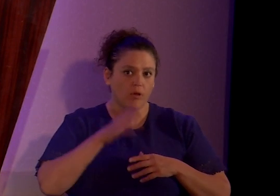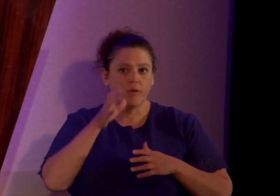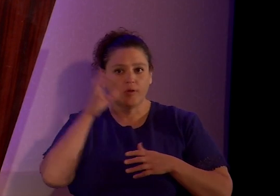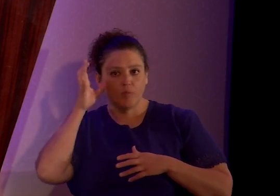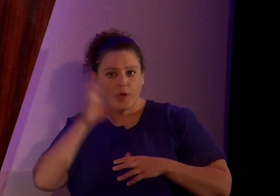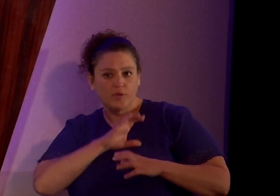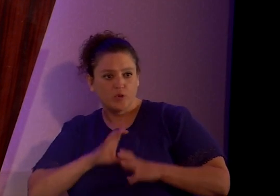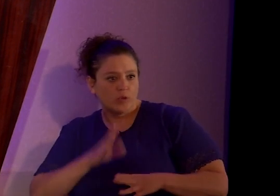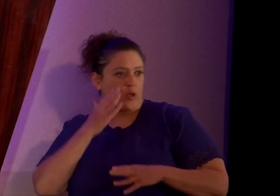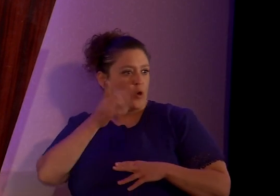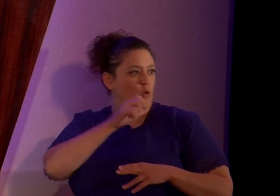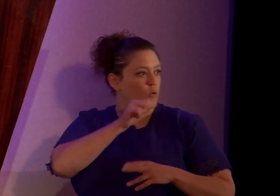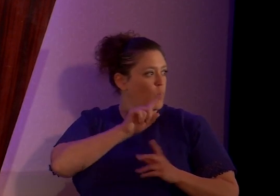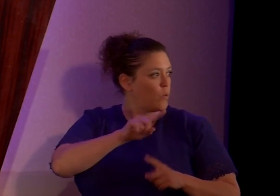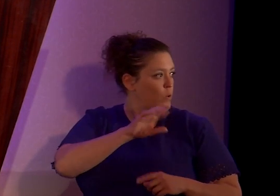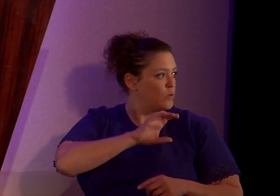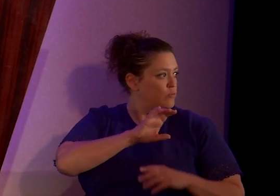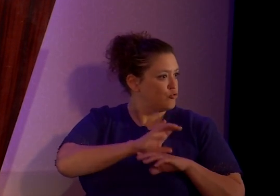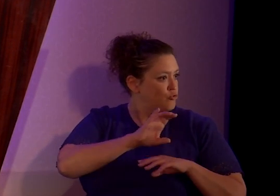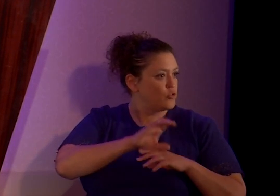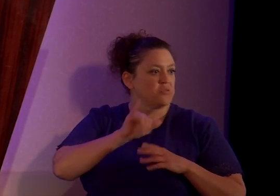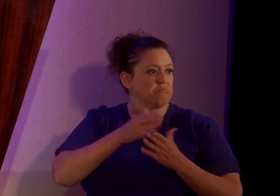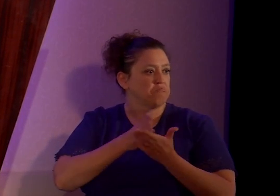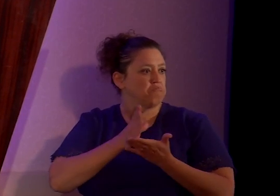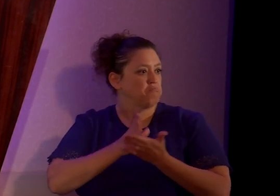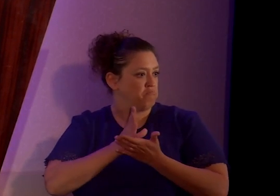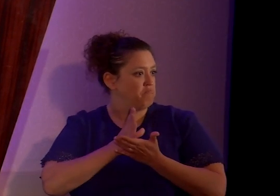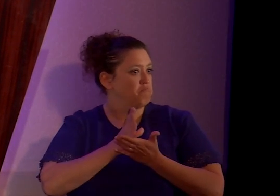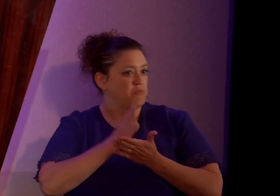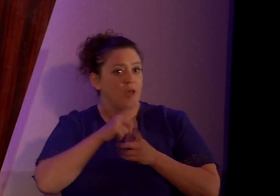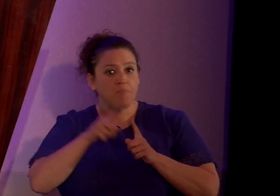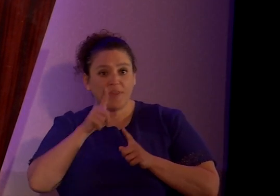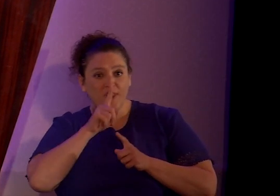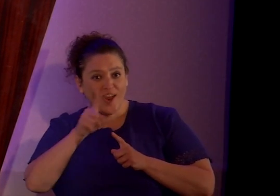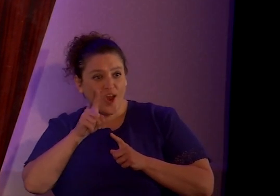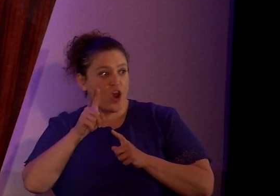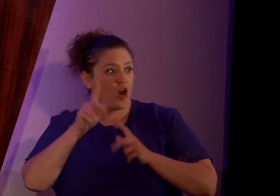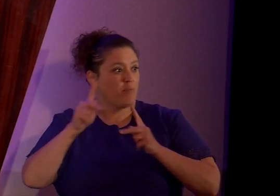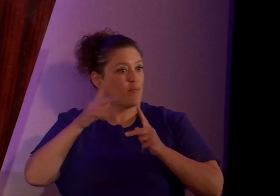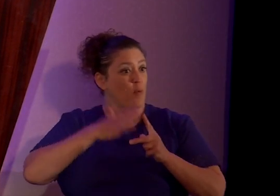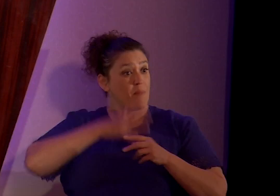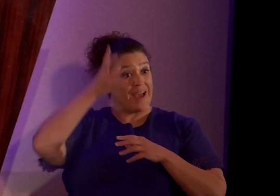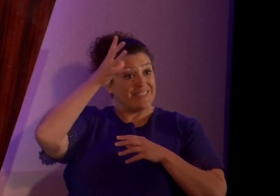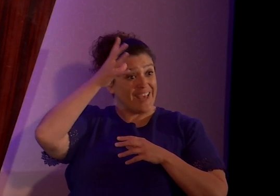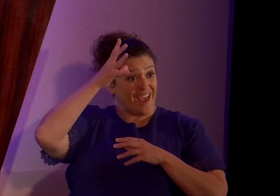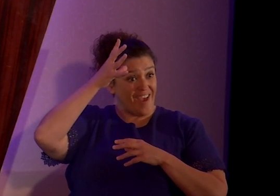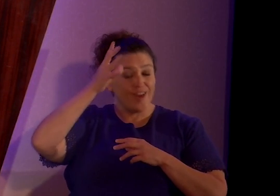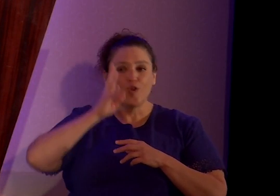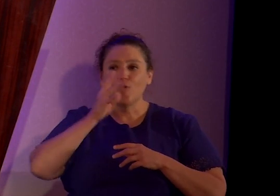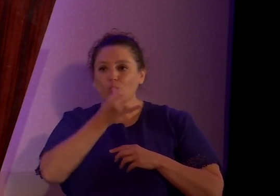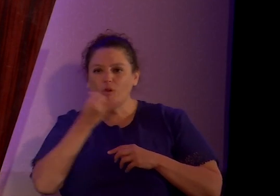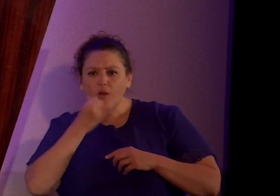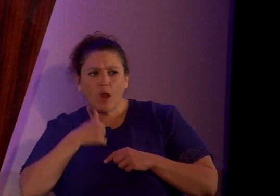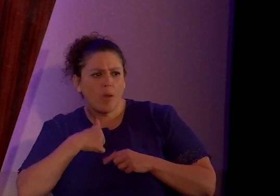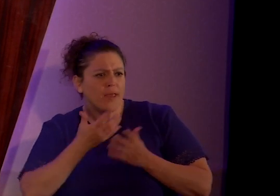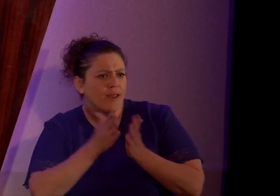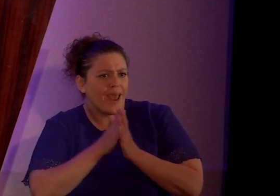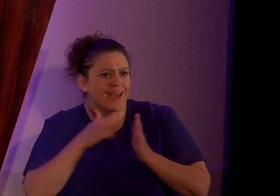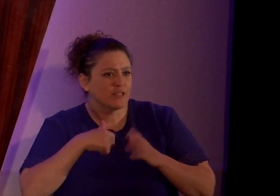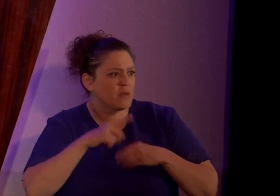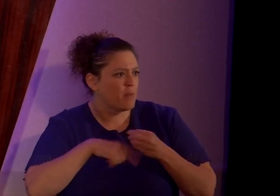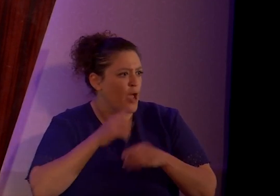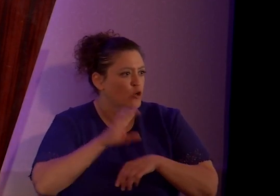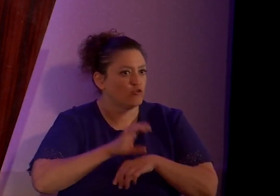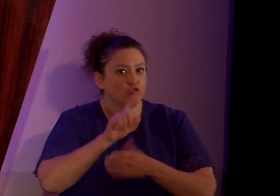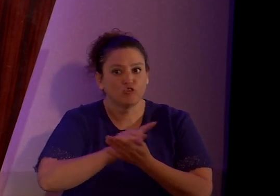don't go to church. It's all right. But there are people, my dad would call me and ask me about church every